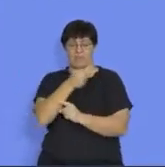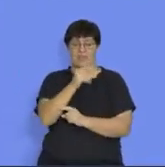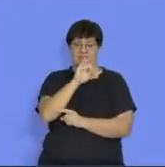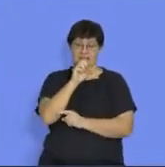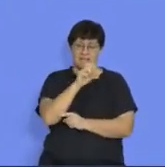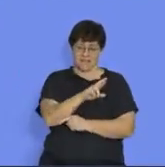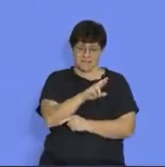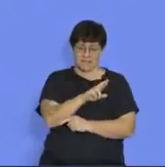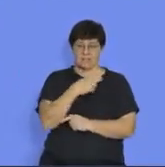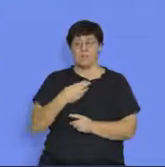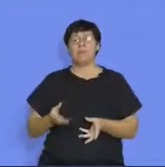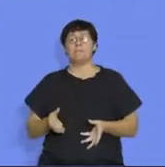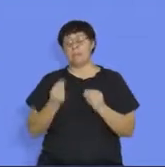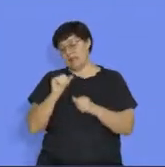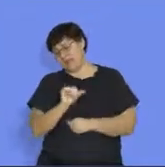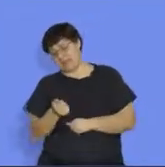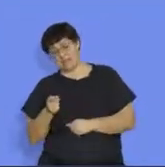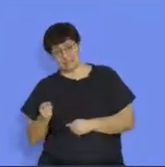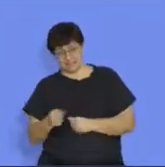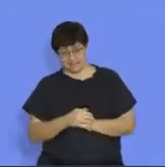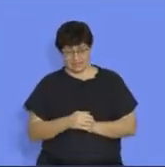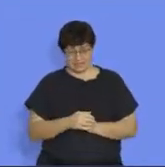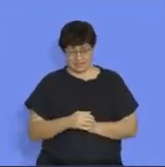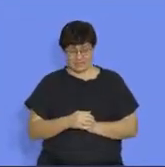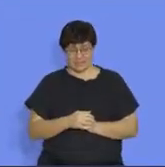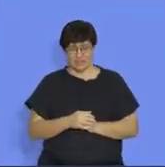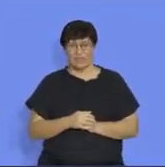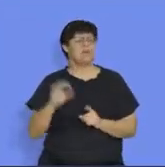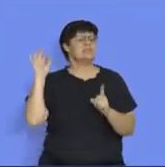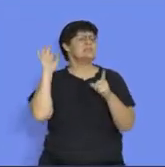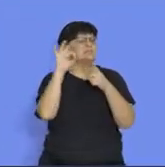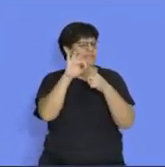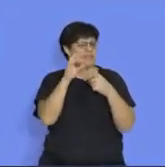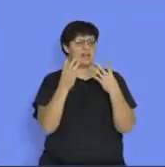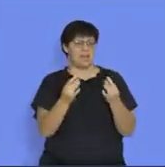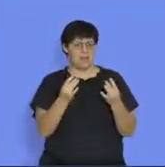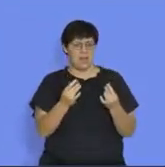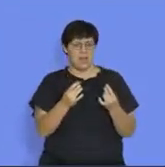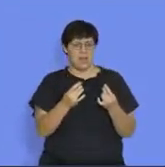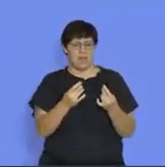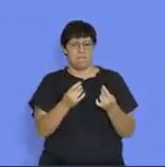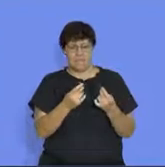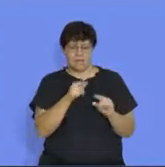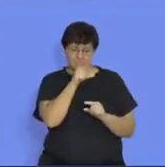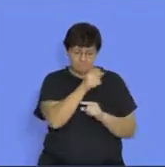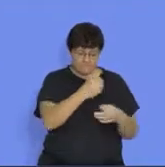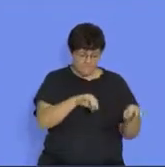multiplied by in order to get the next term. So, this is a specific number that I multiply